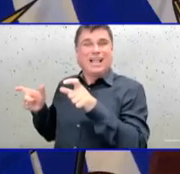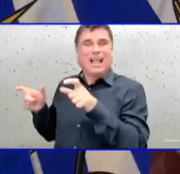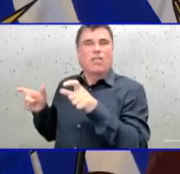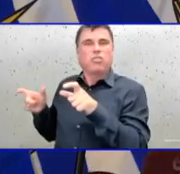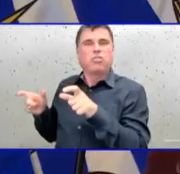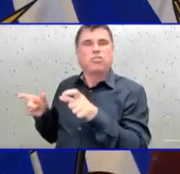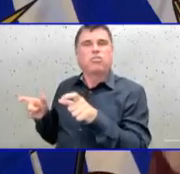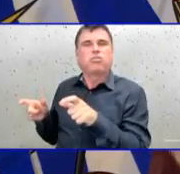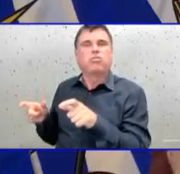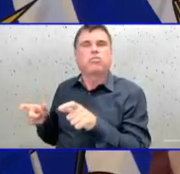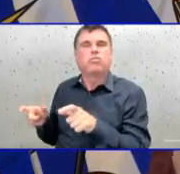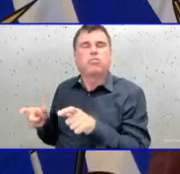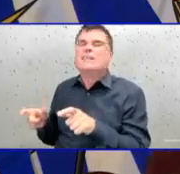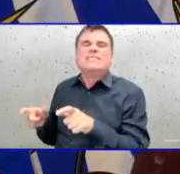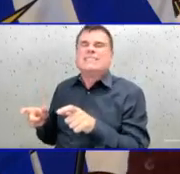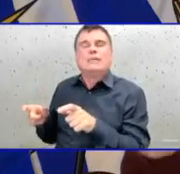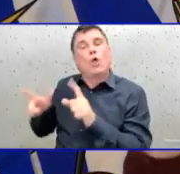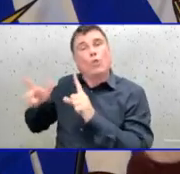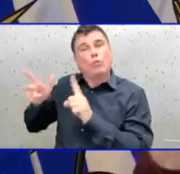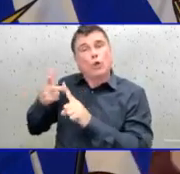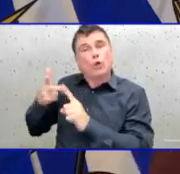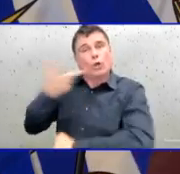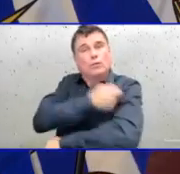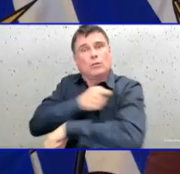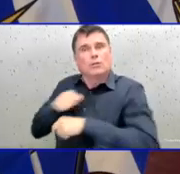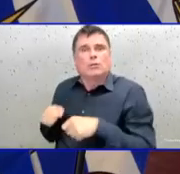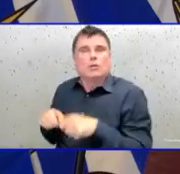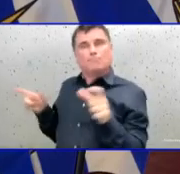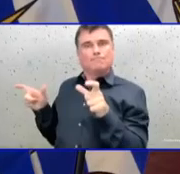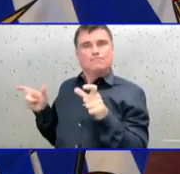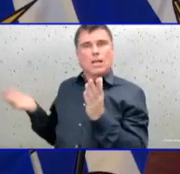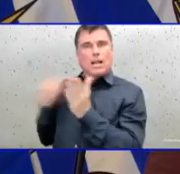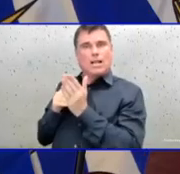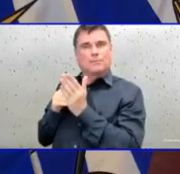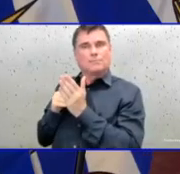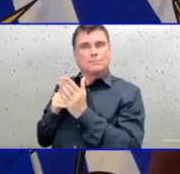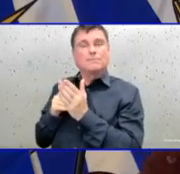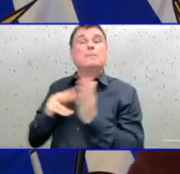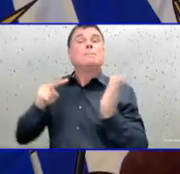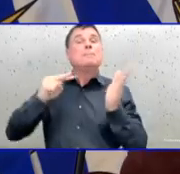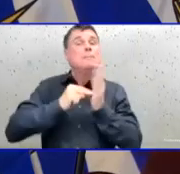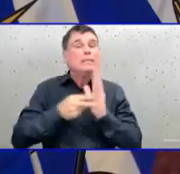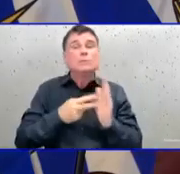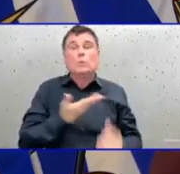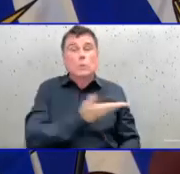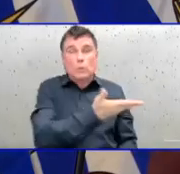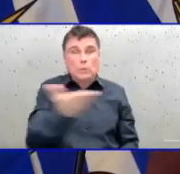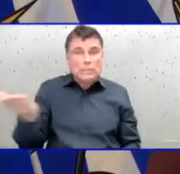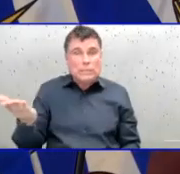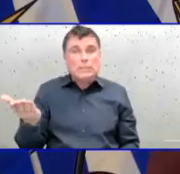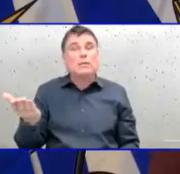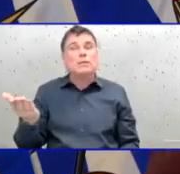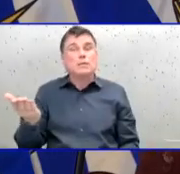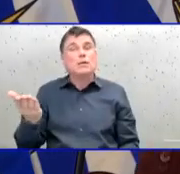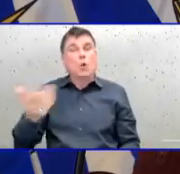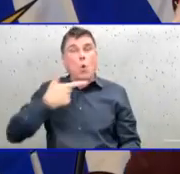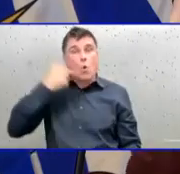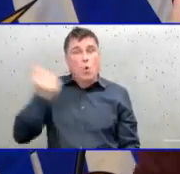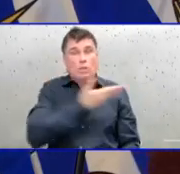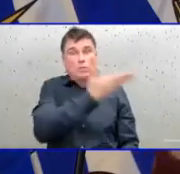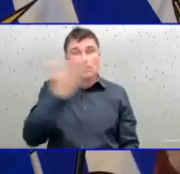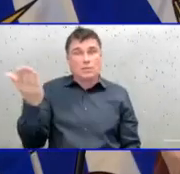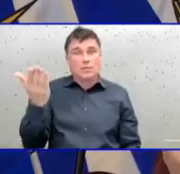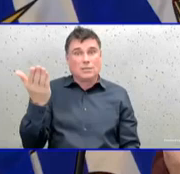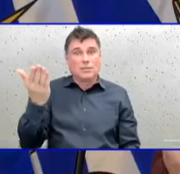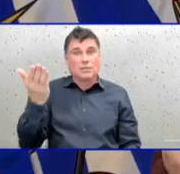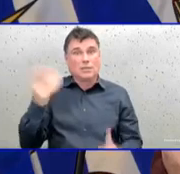our elders and seniors who also need to be protected through vaccination. Because if they get infected, the risk of